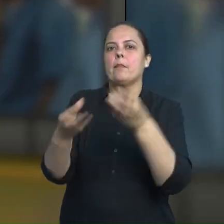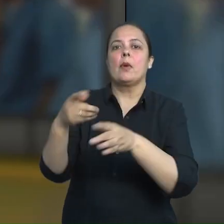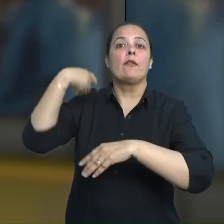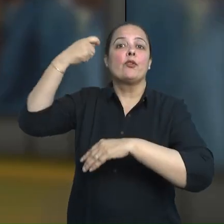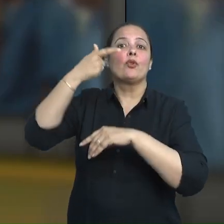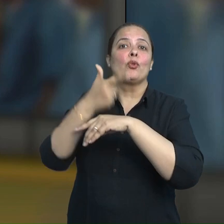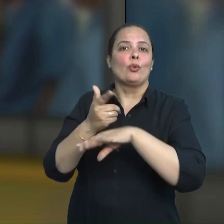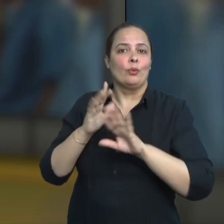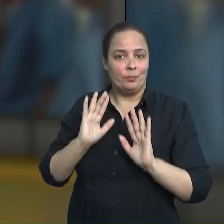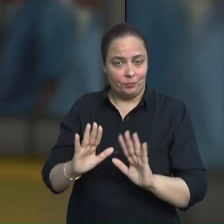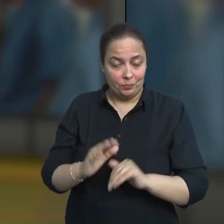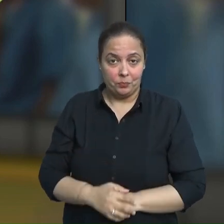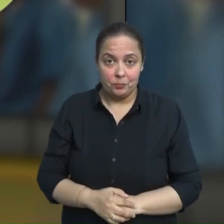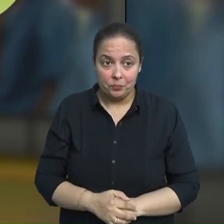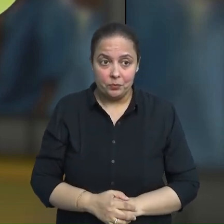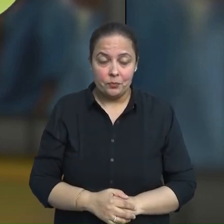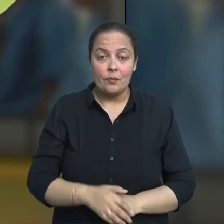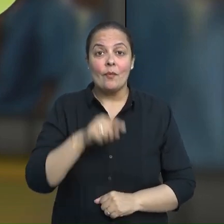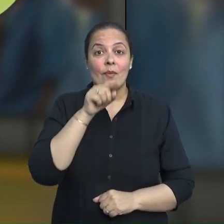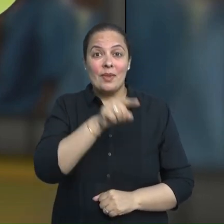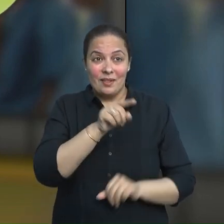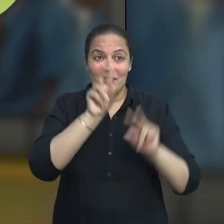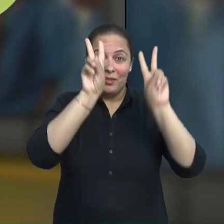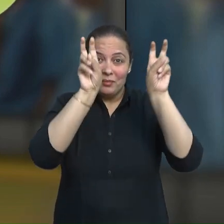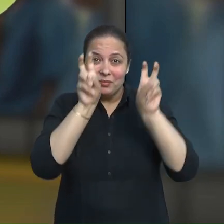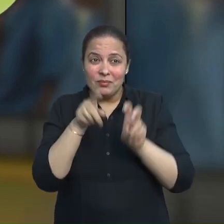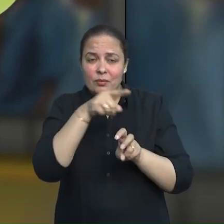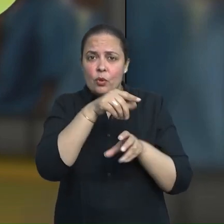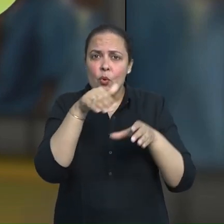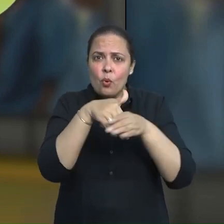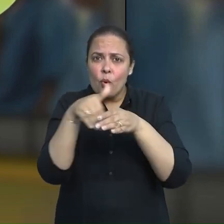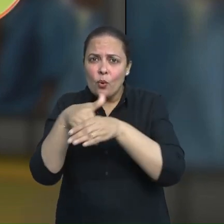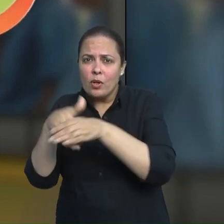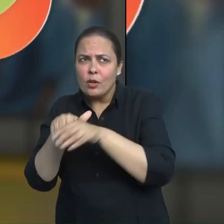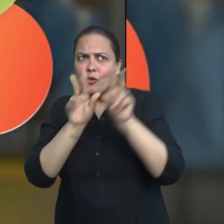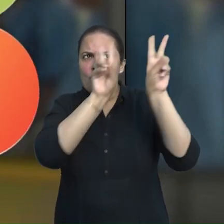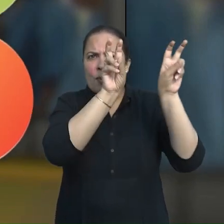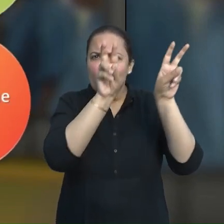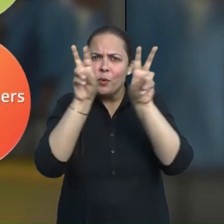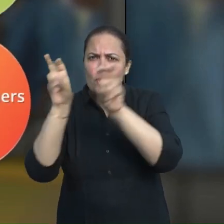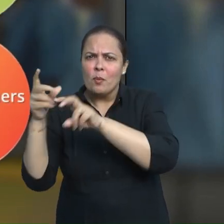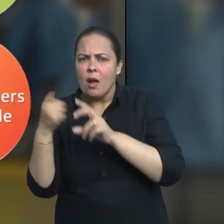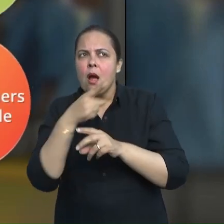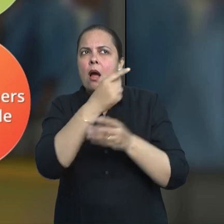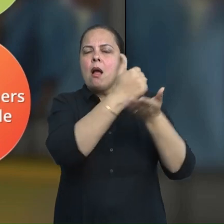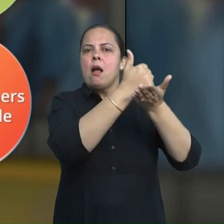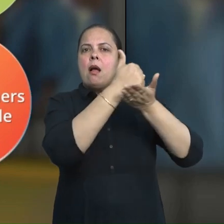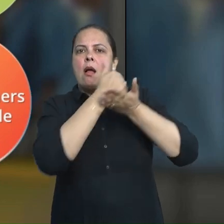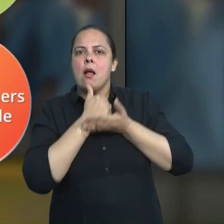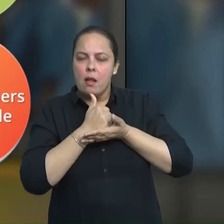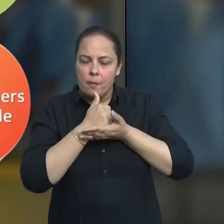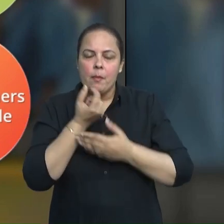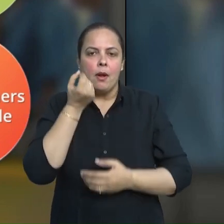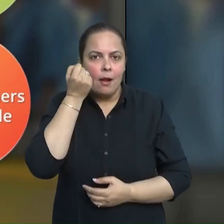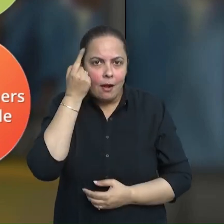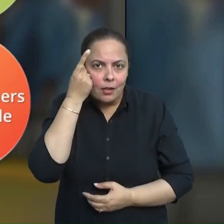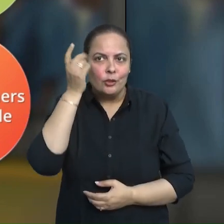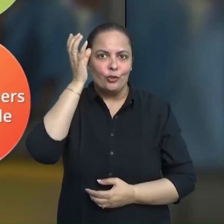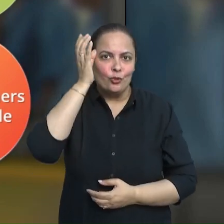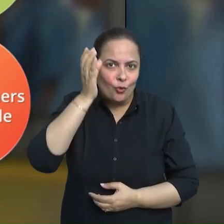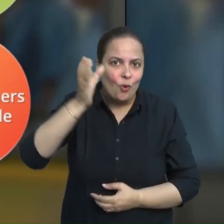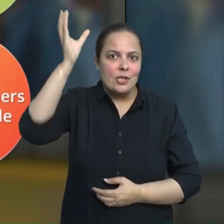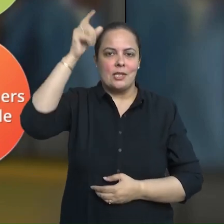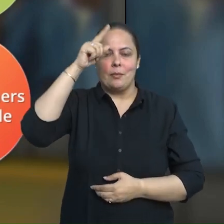of the content further enriches their understanding, helping them grasp the concepts